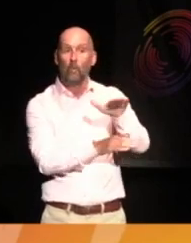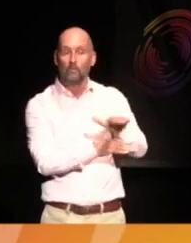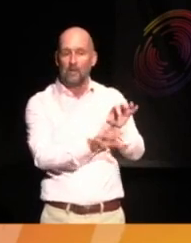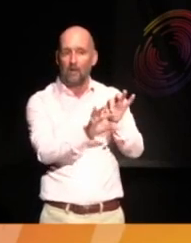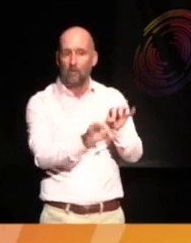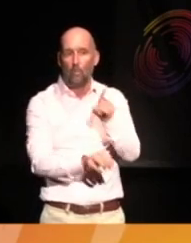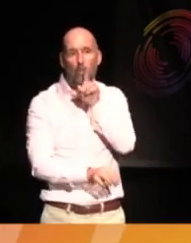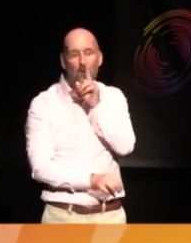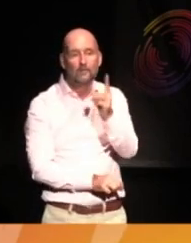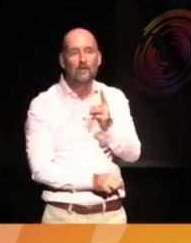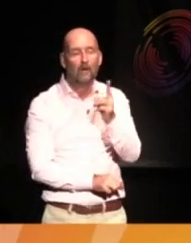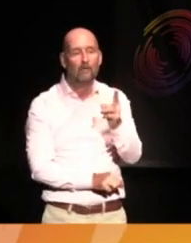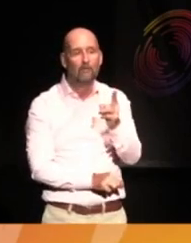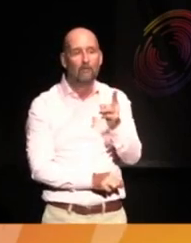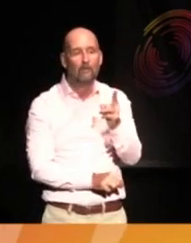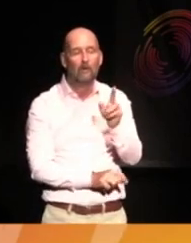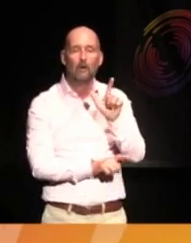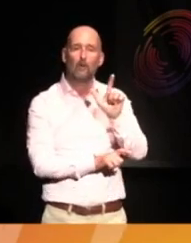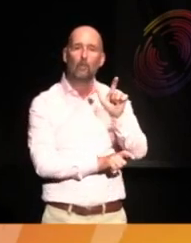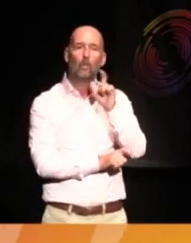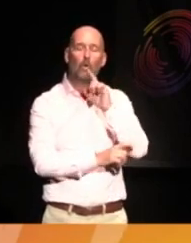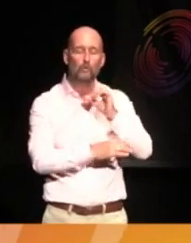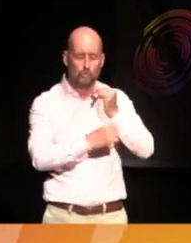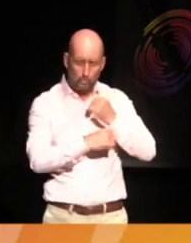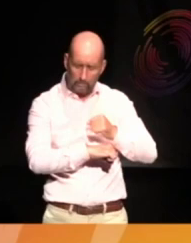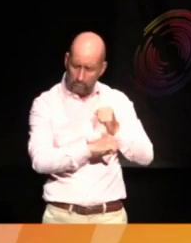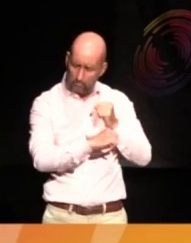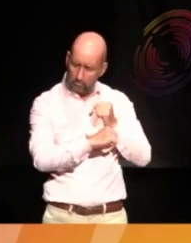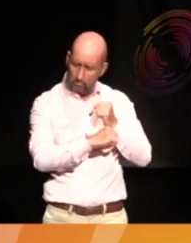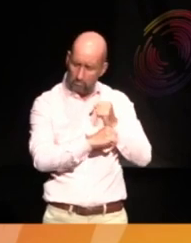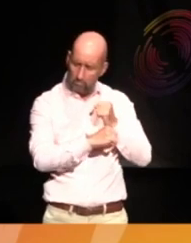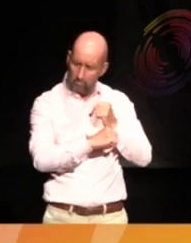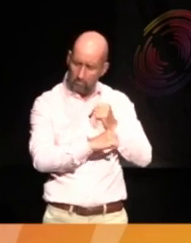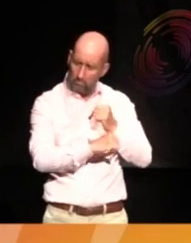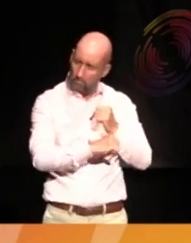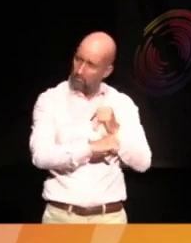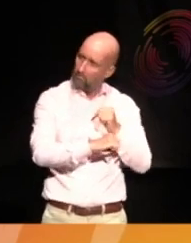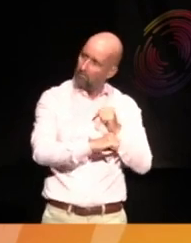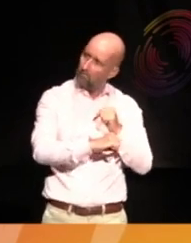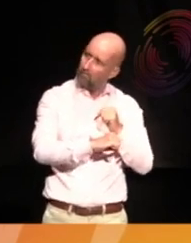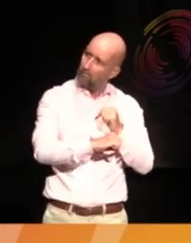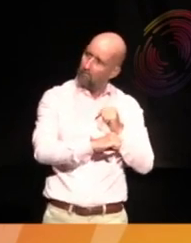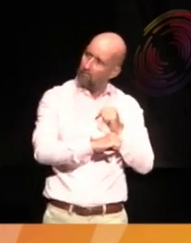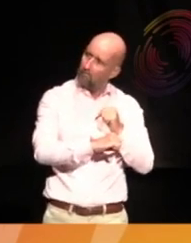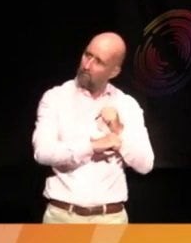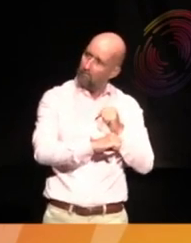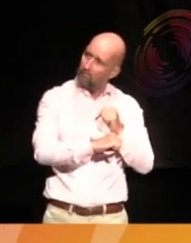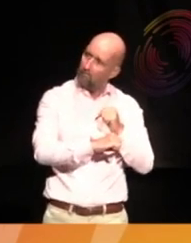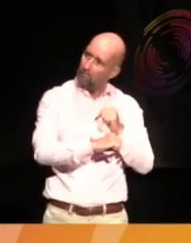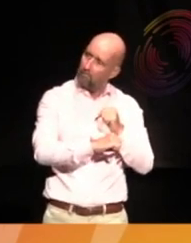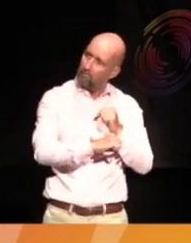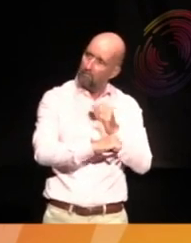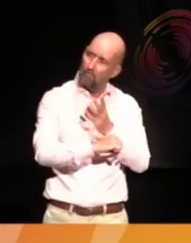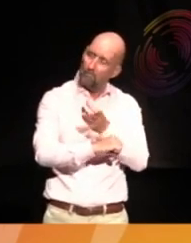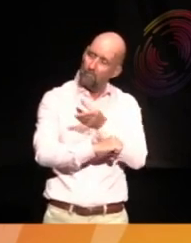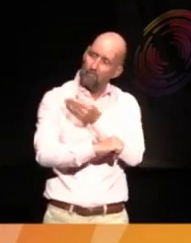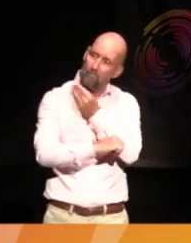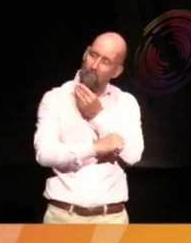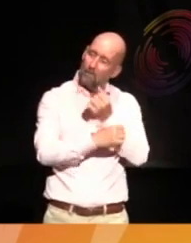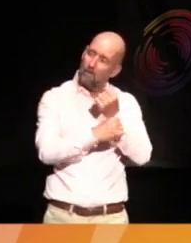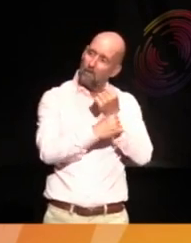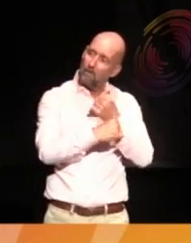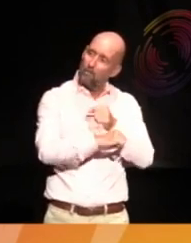pauses in his sweeping, tilts ahead and marvels his brush